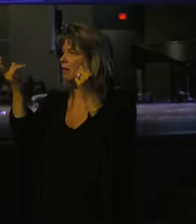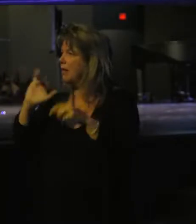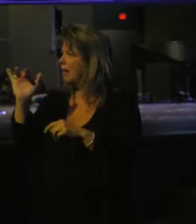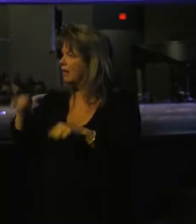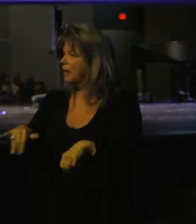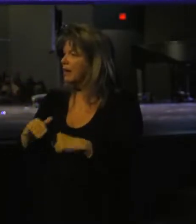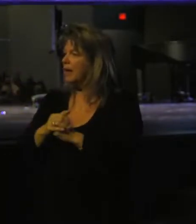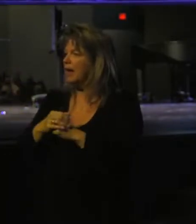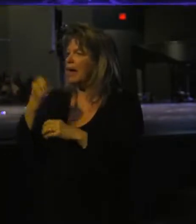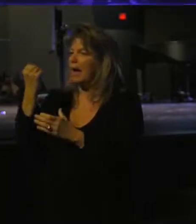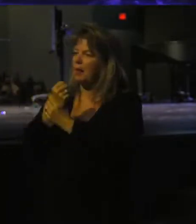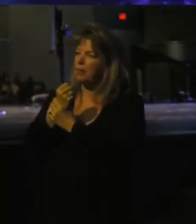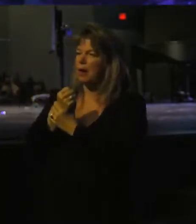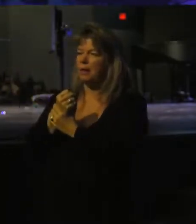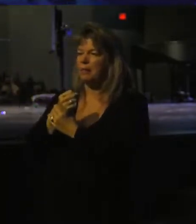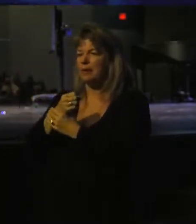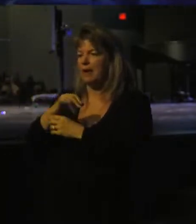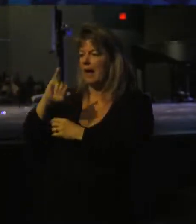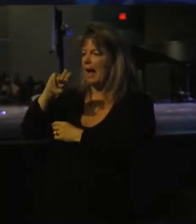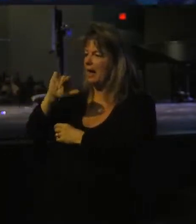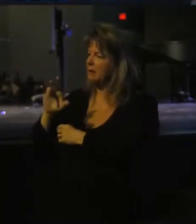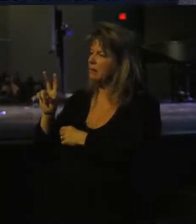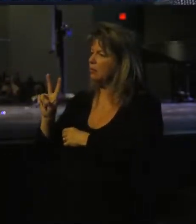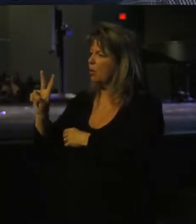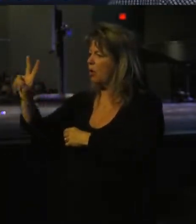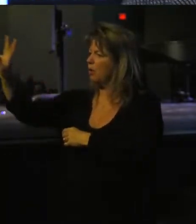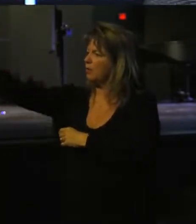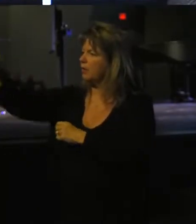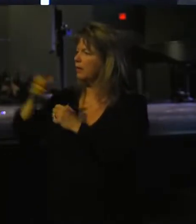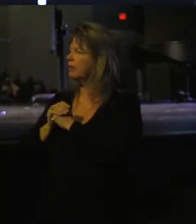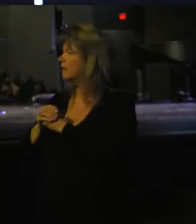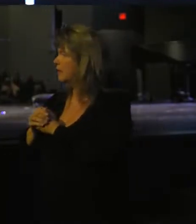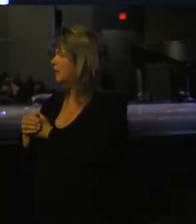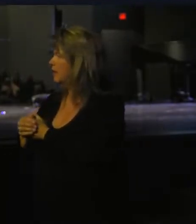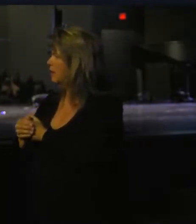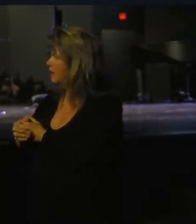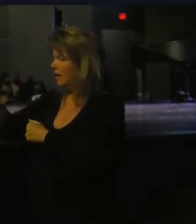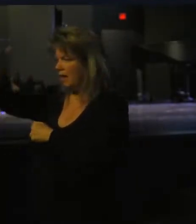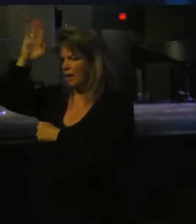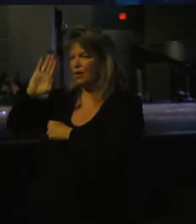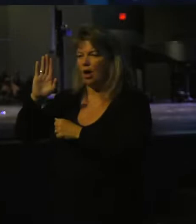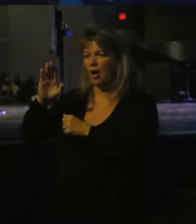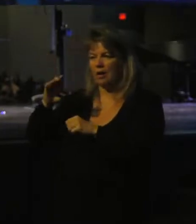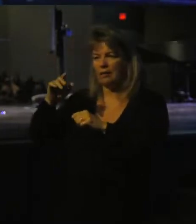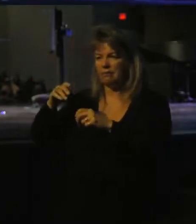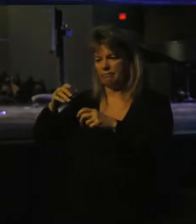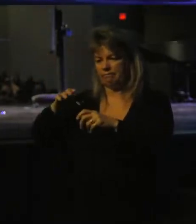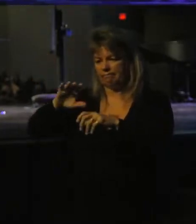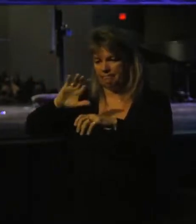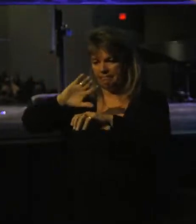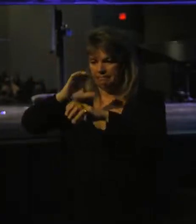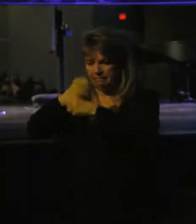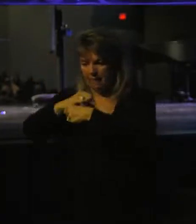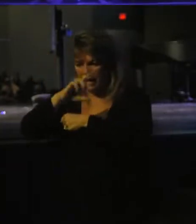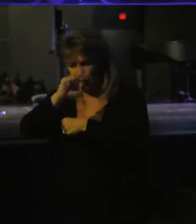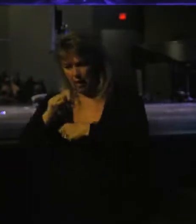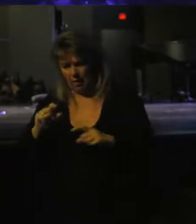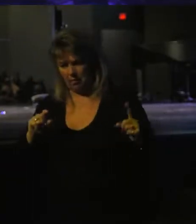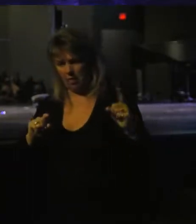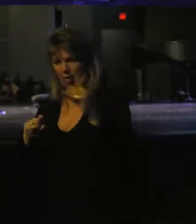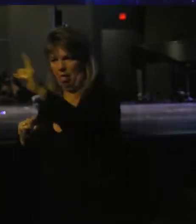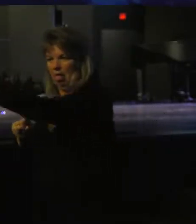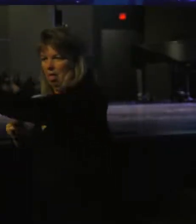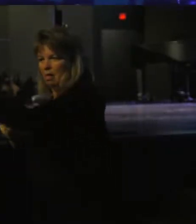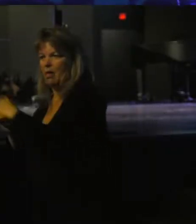Abraham and Isaac kind of walking up the mountain this way while God is orchestrating a ram walking up the mountain this way. Abraham this way had no